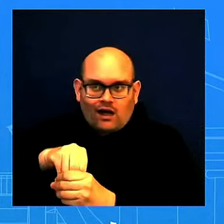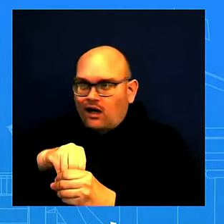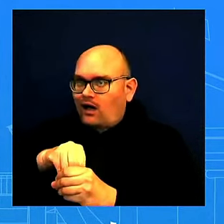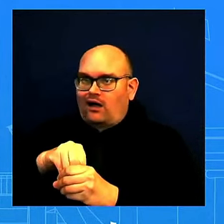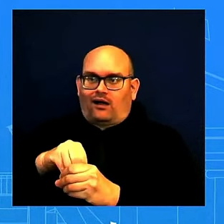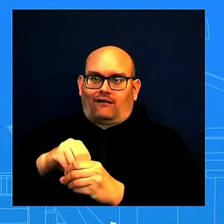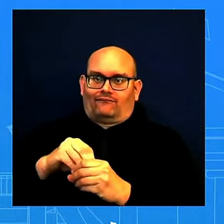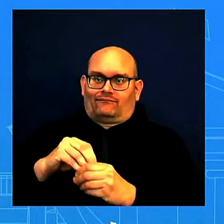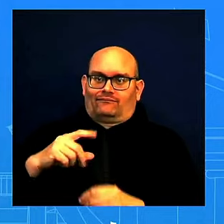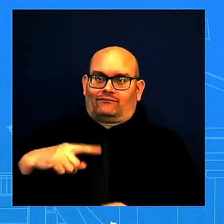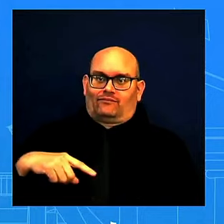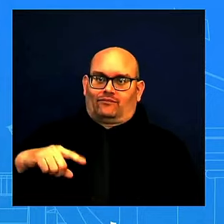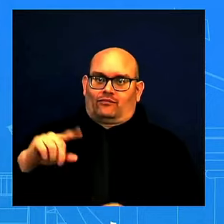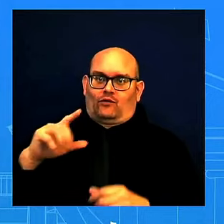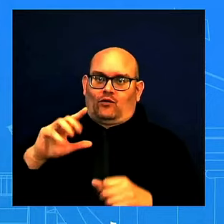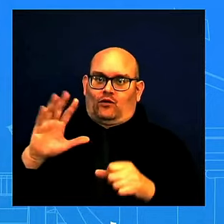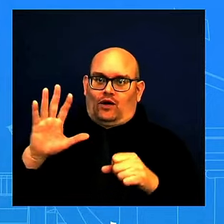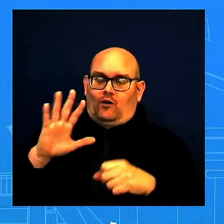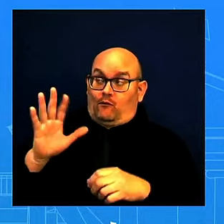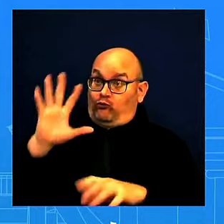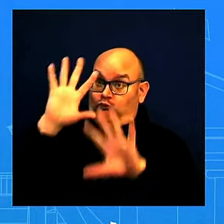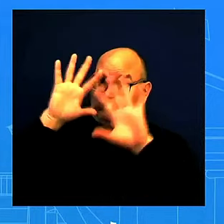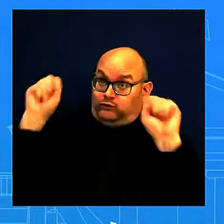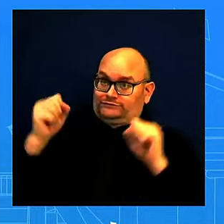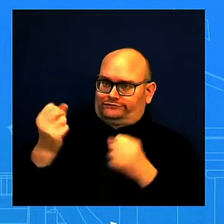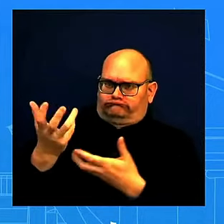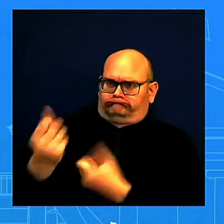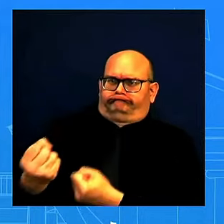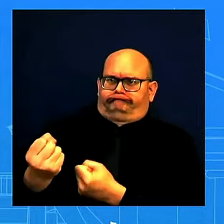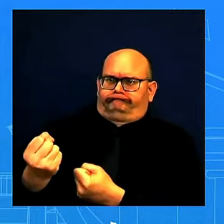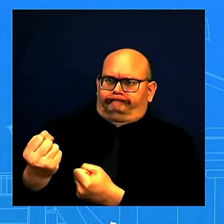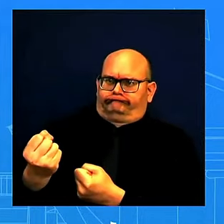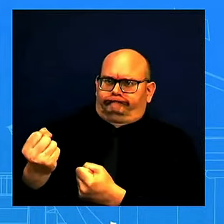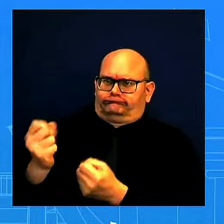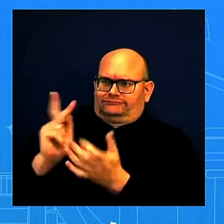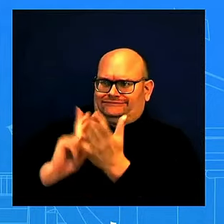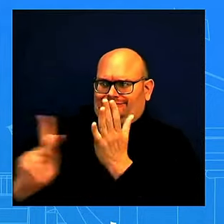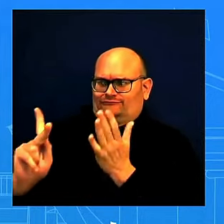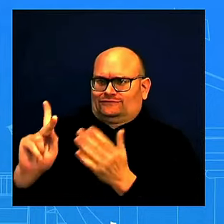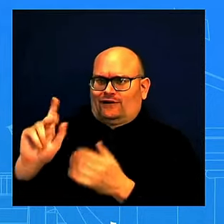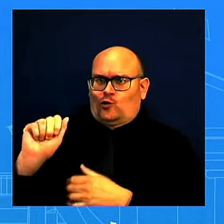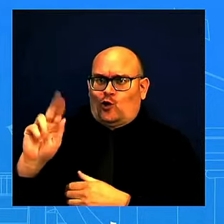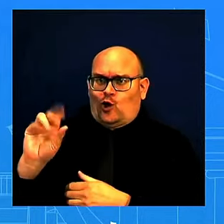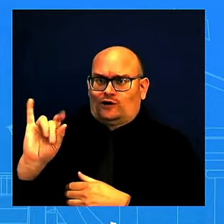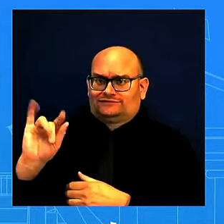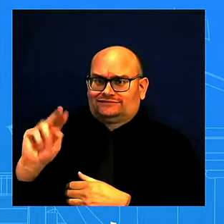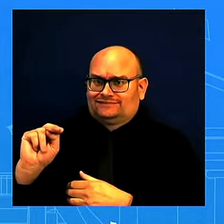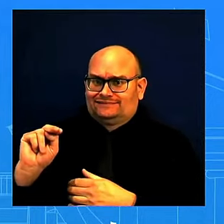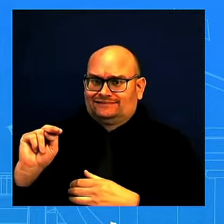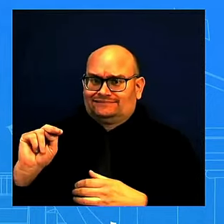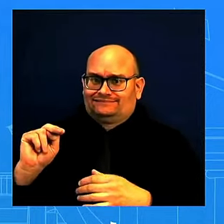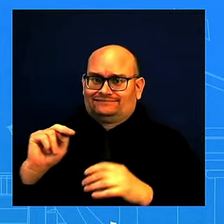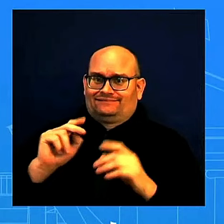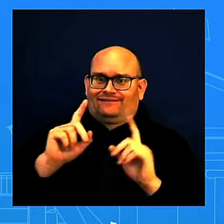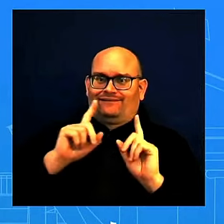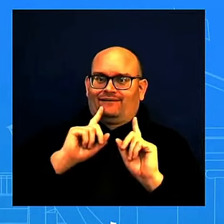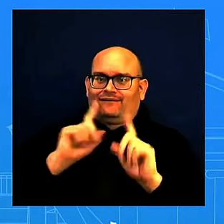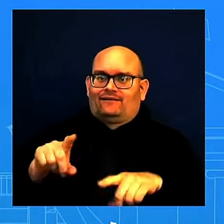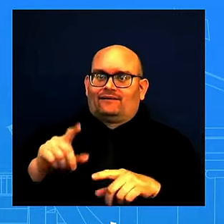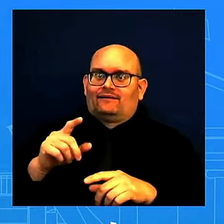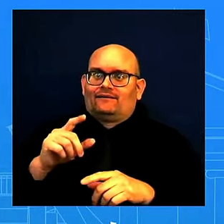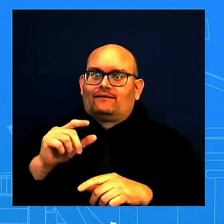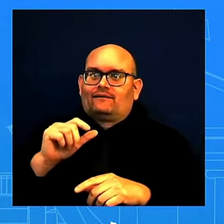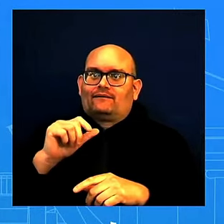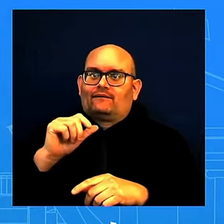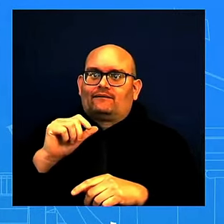full confidence of the Secretary. It was his decision to make. I'm not doubting whether he has confidence or not in the Secretary of Defense. Just simply wanted